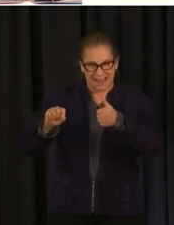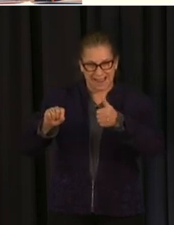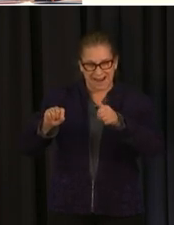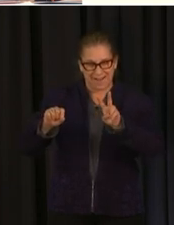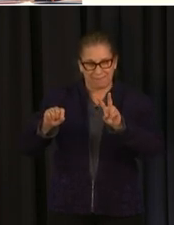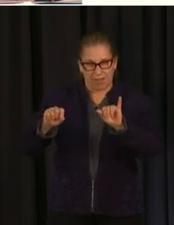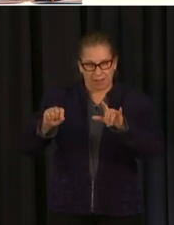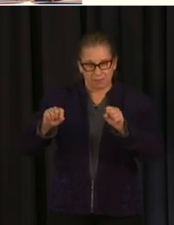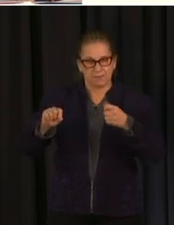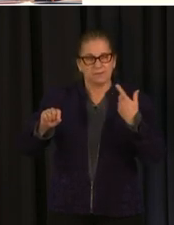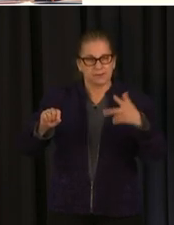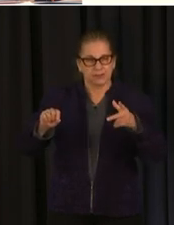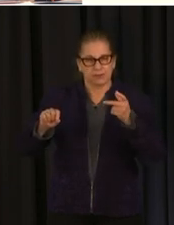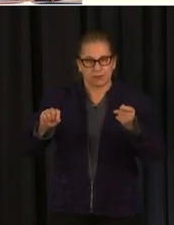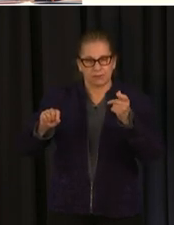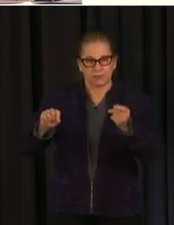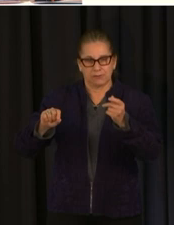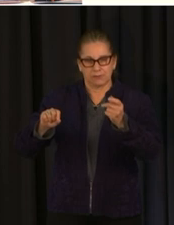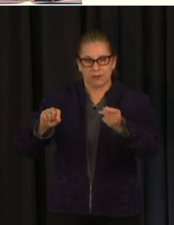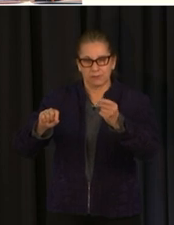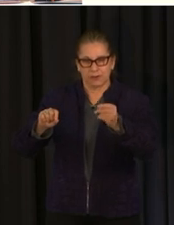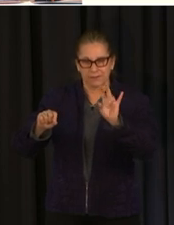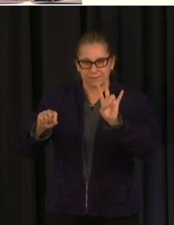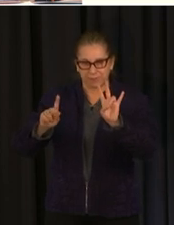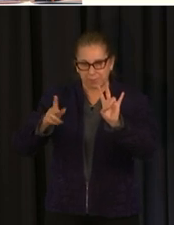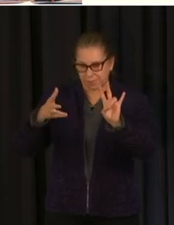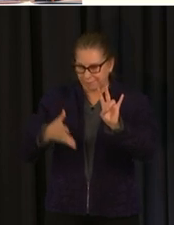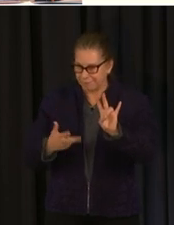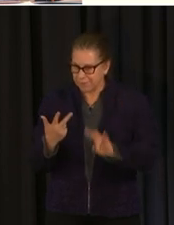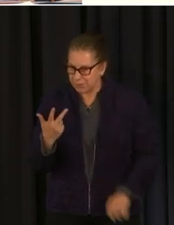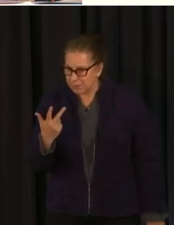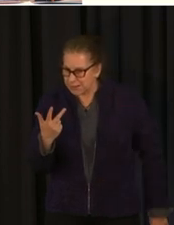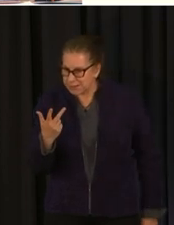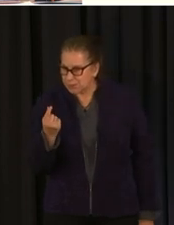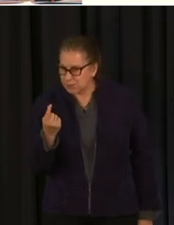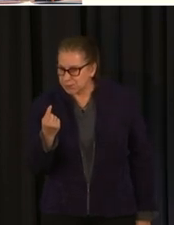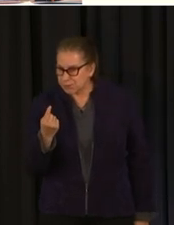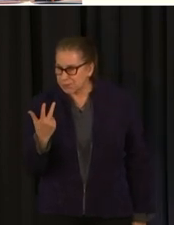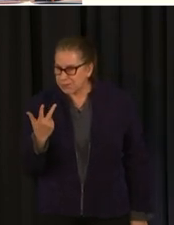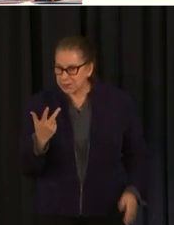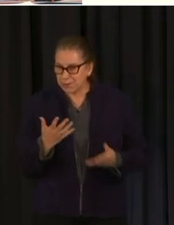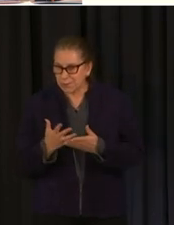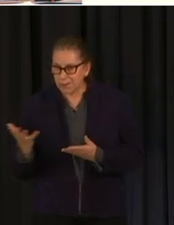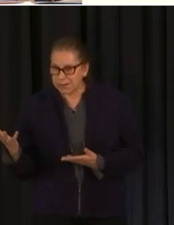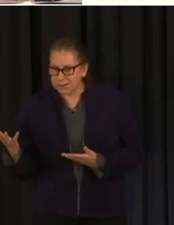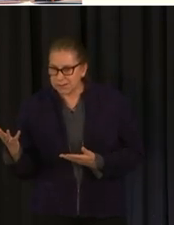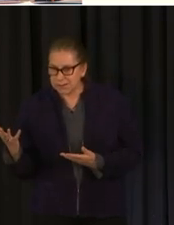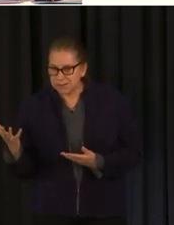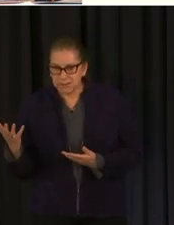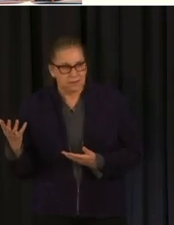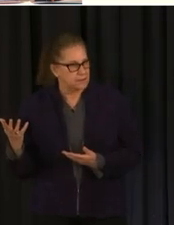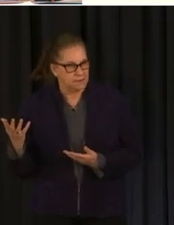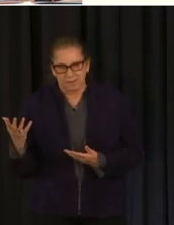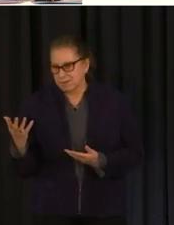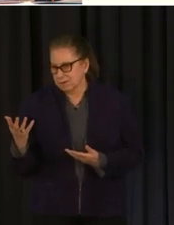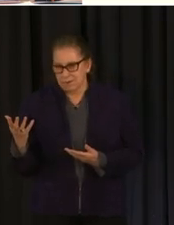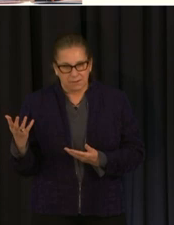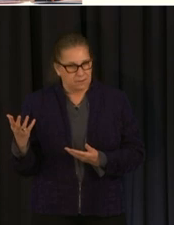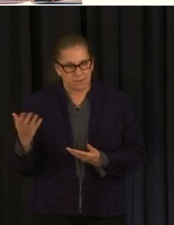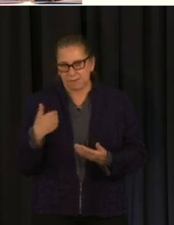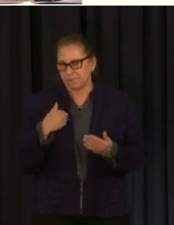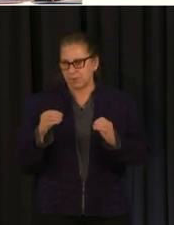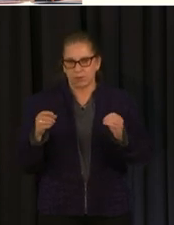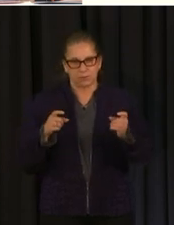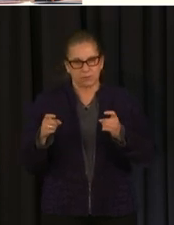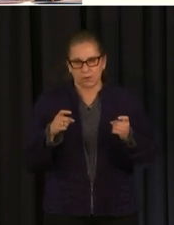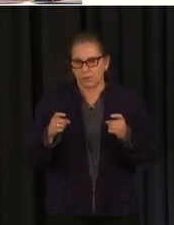seven people vaccinated right so i i want to make sure that folks understand uh we don't control uh how vaccine is packaged how